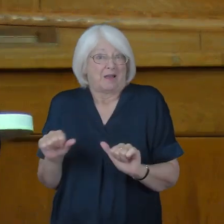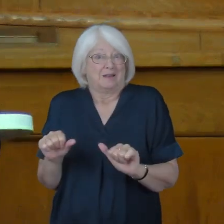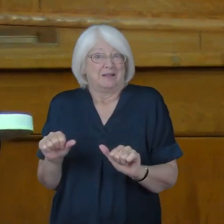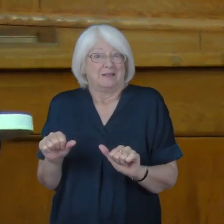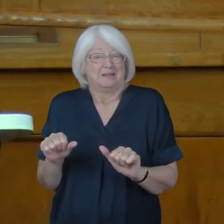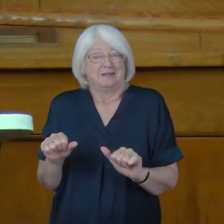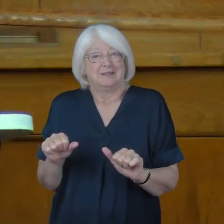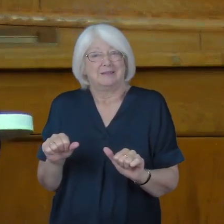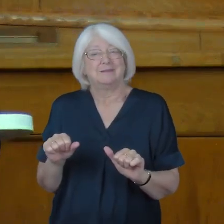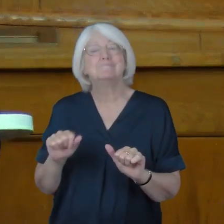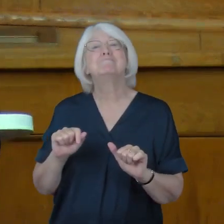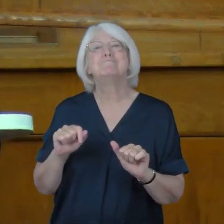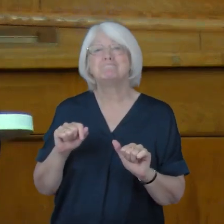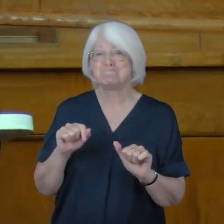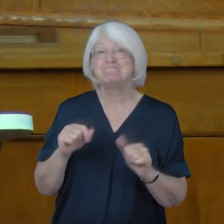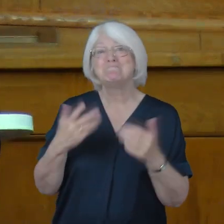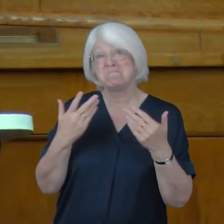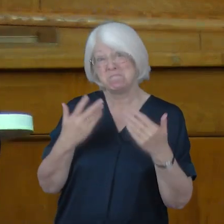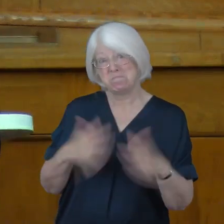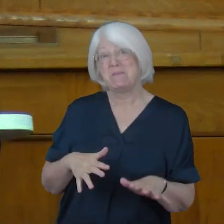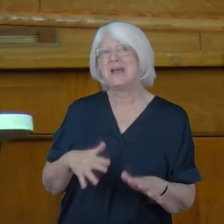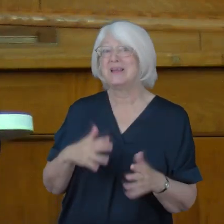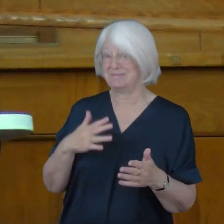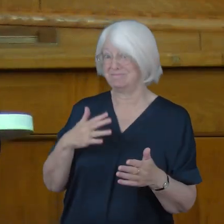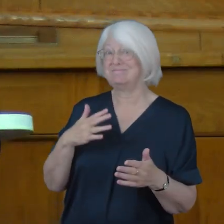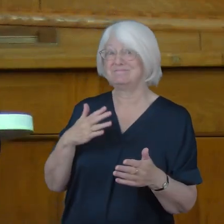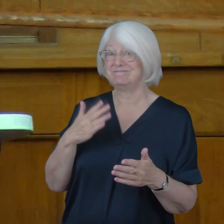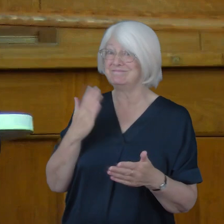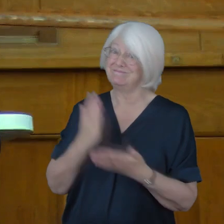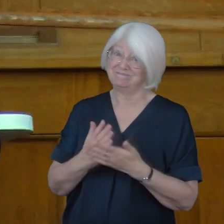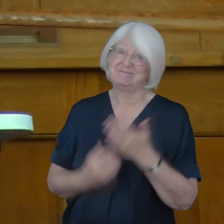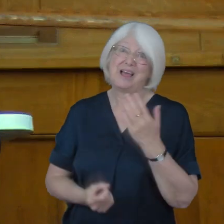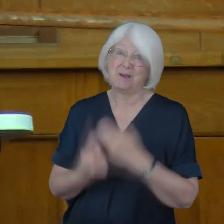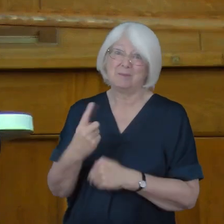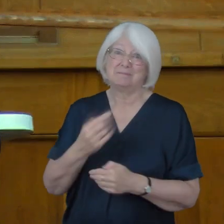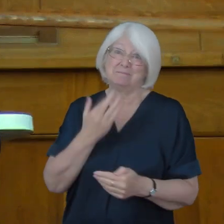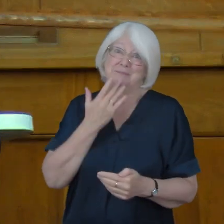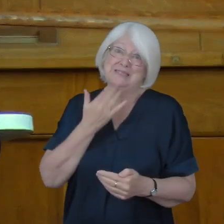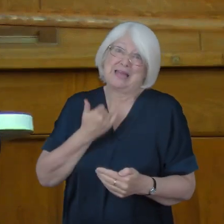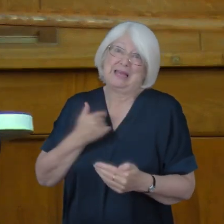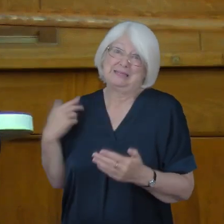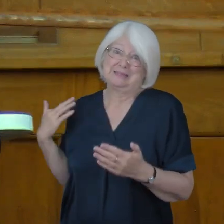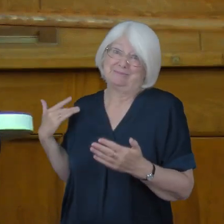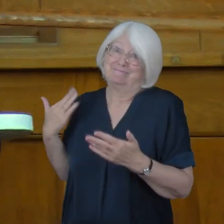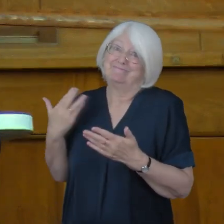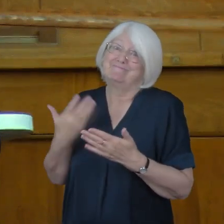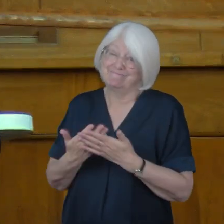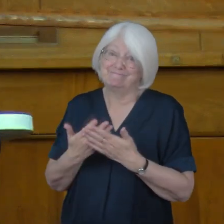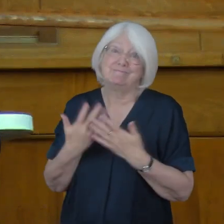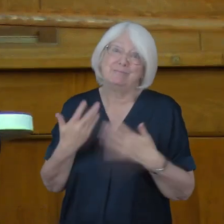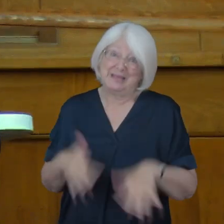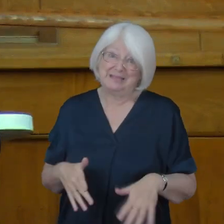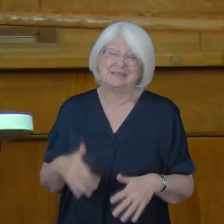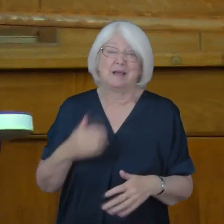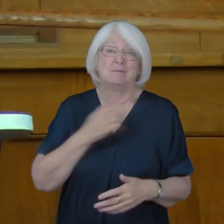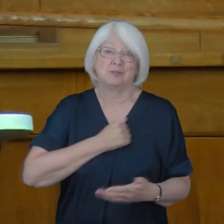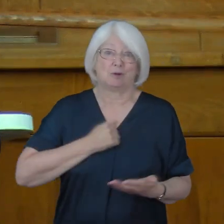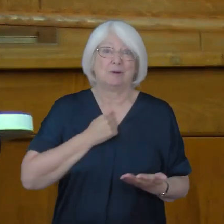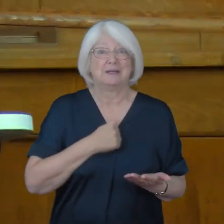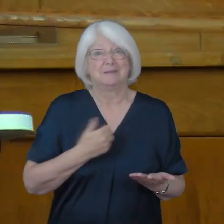I am sorry for the inevitable mistakes we have made along the way.